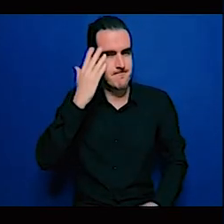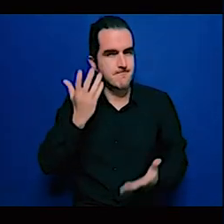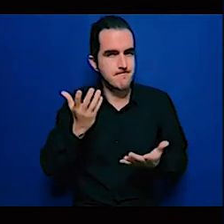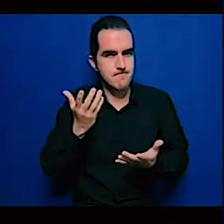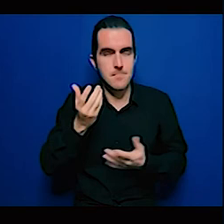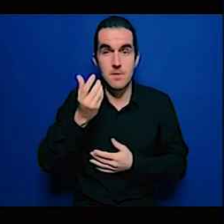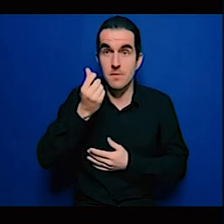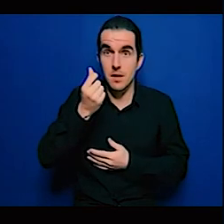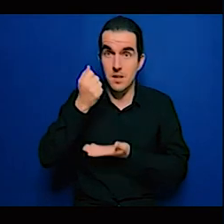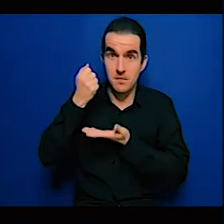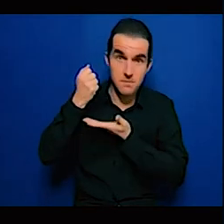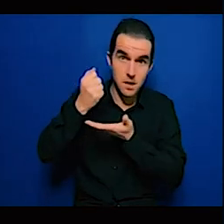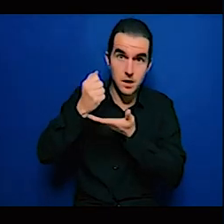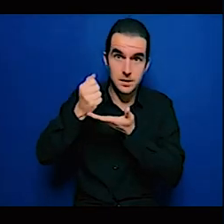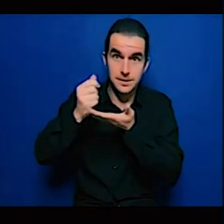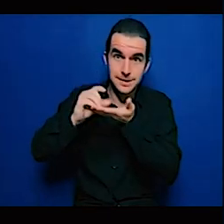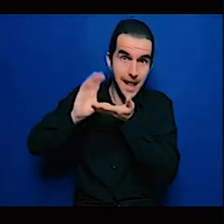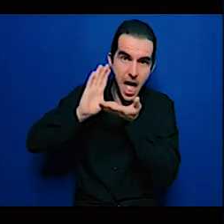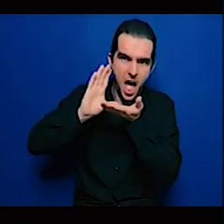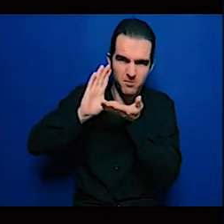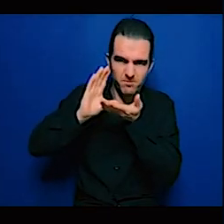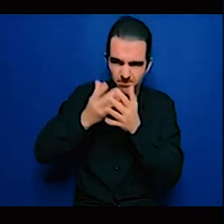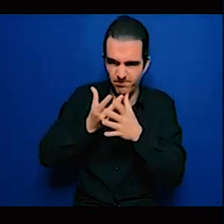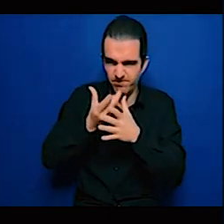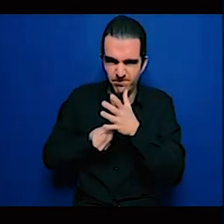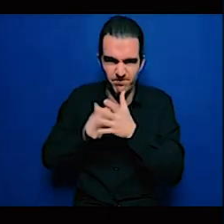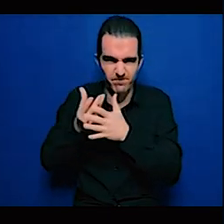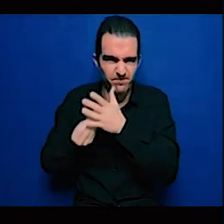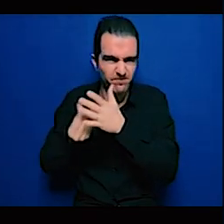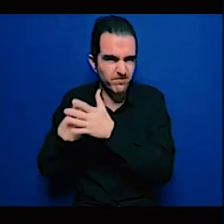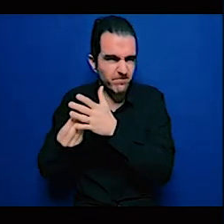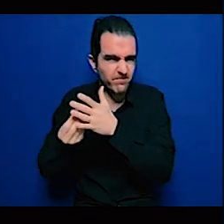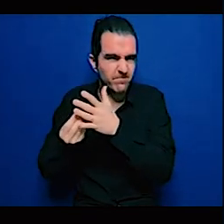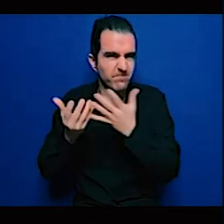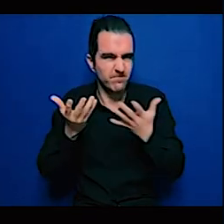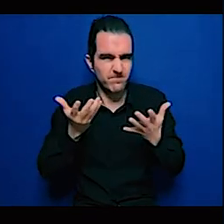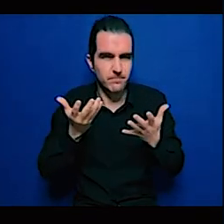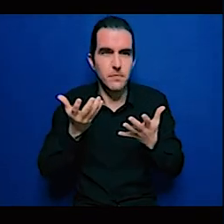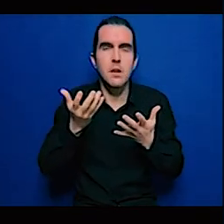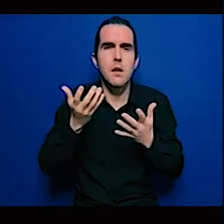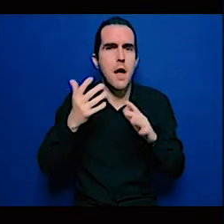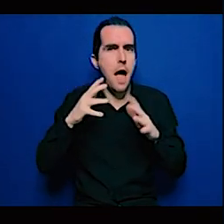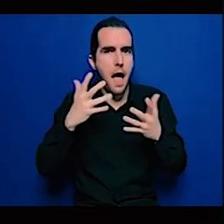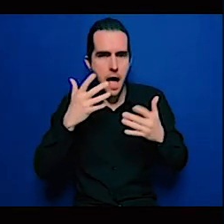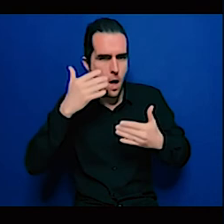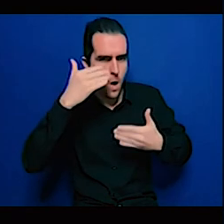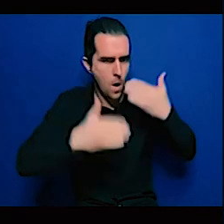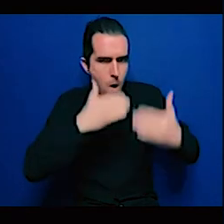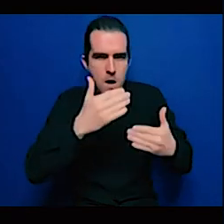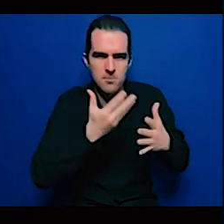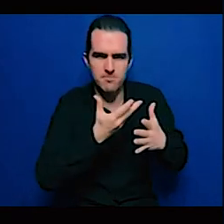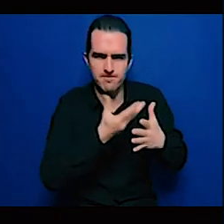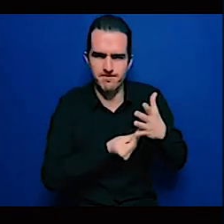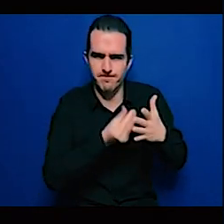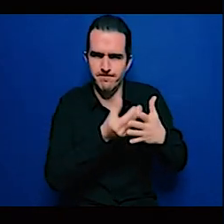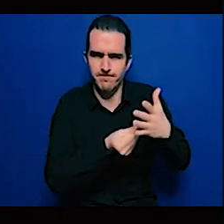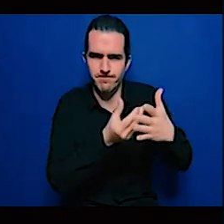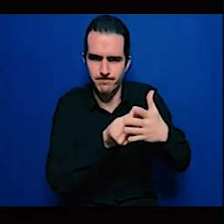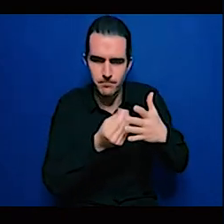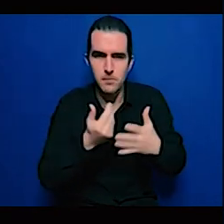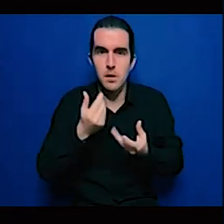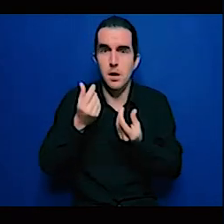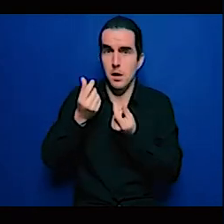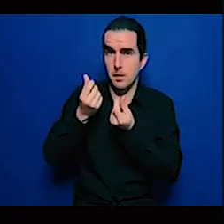from an Africa perspective it's just not the terrain is not like the rest of the world it's different and each country has